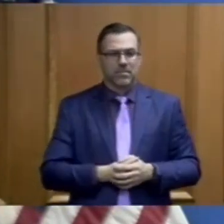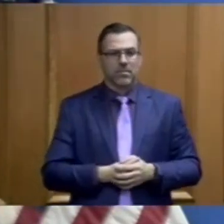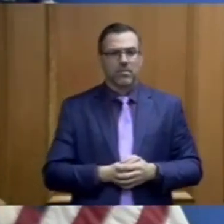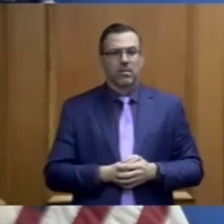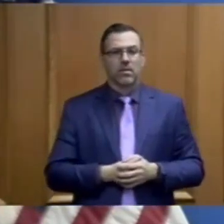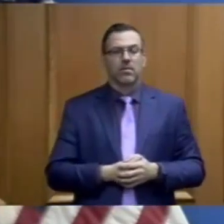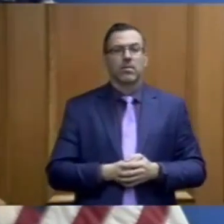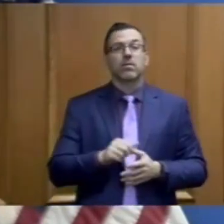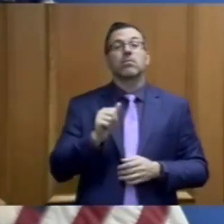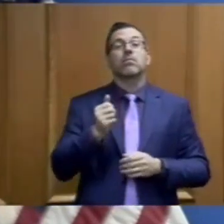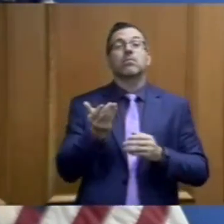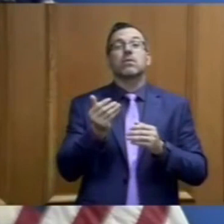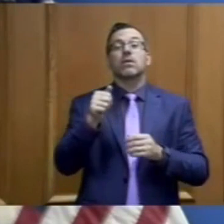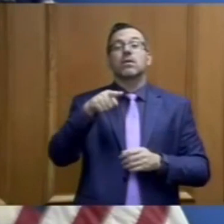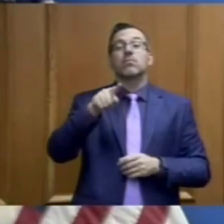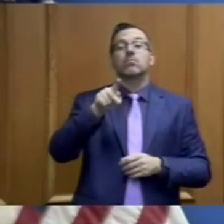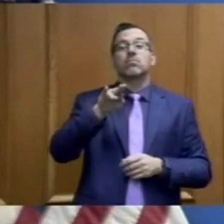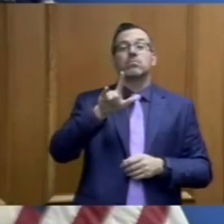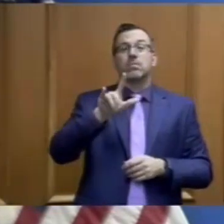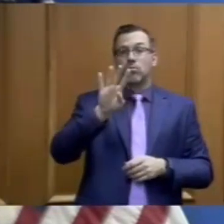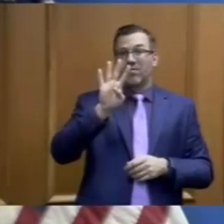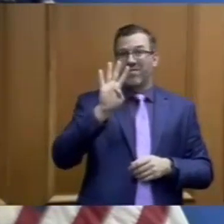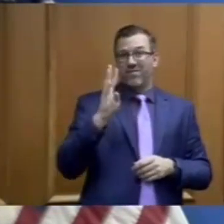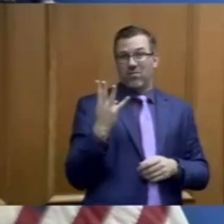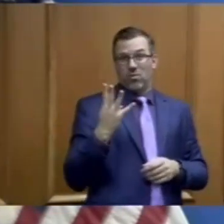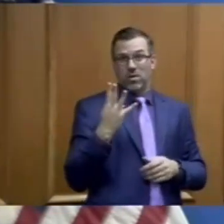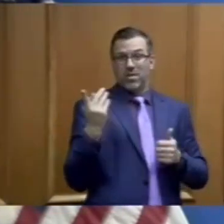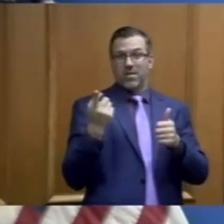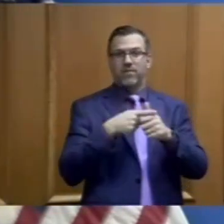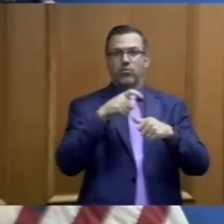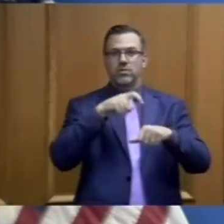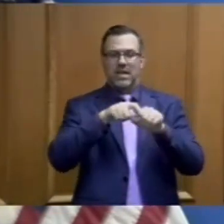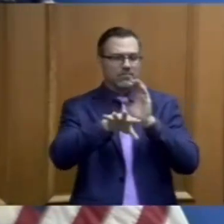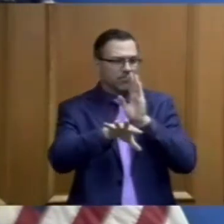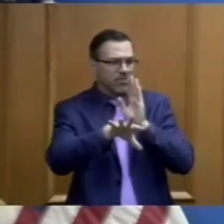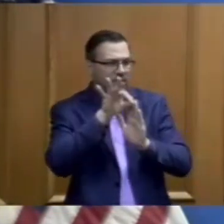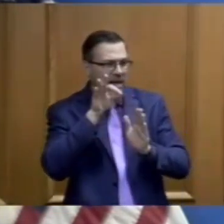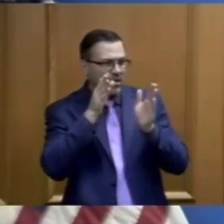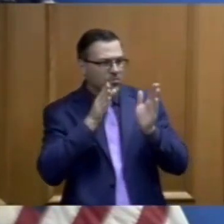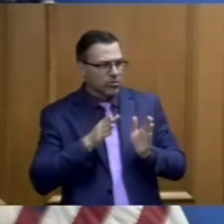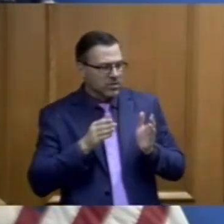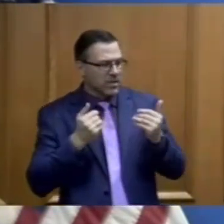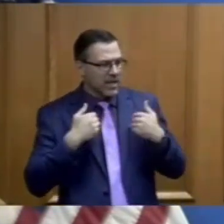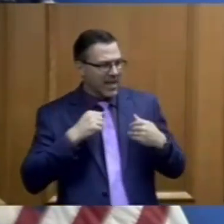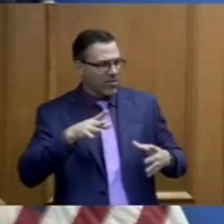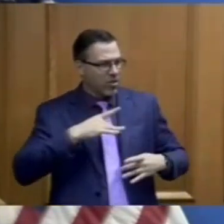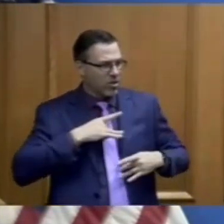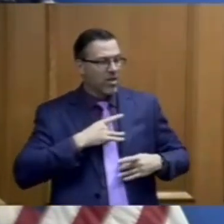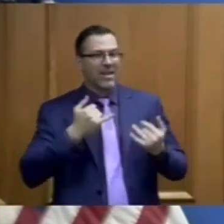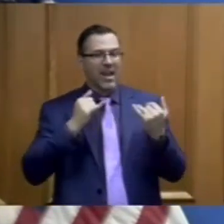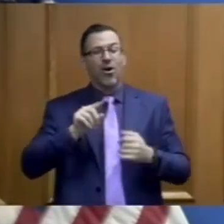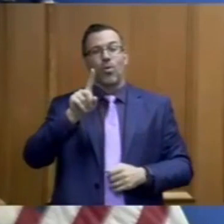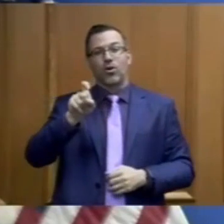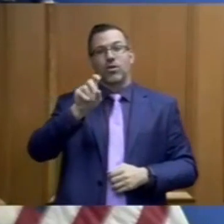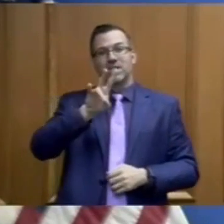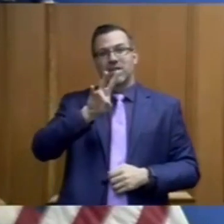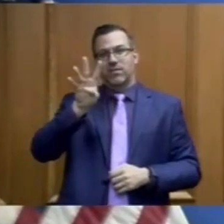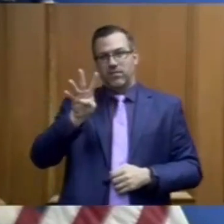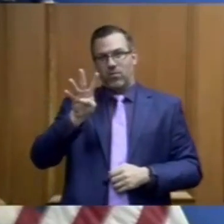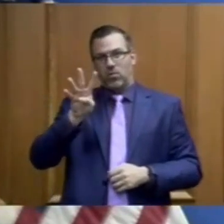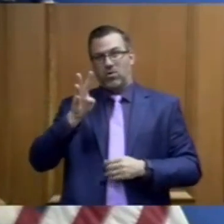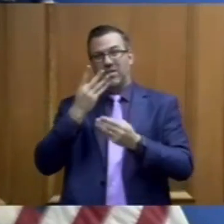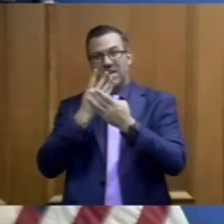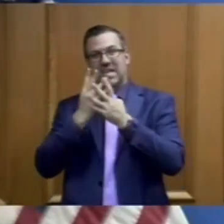inmate test on April the 4th, there have been a total of 174 inmates at four facilities to test